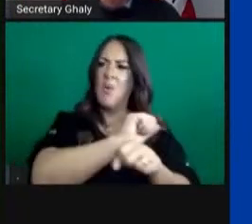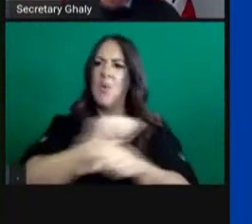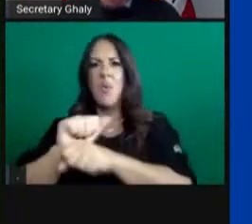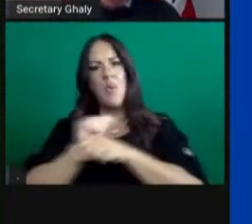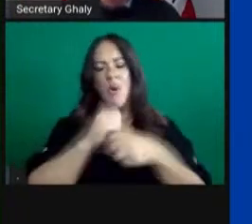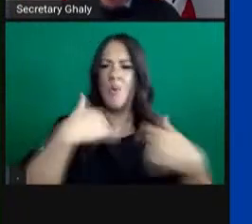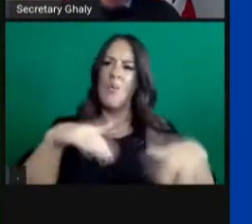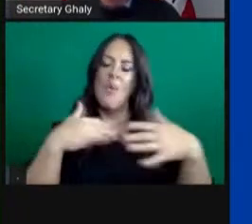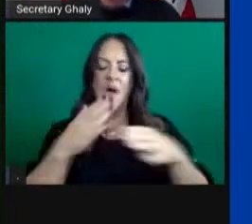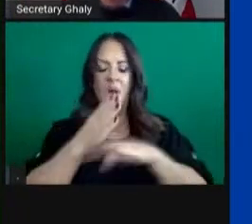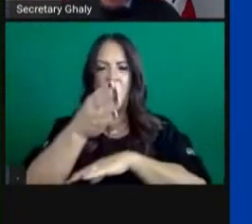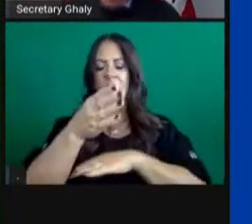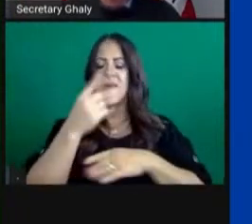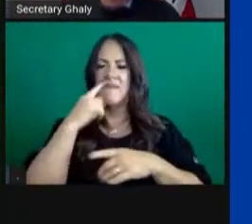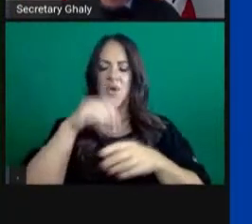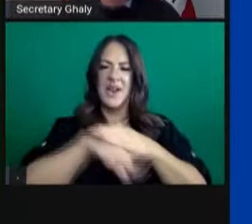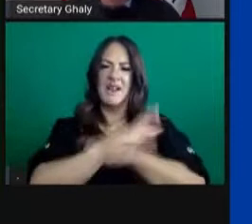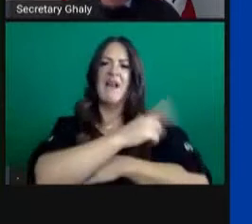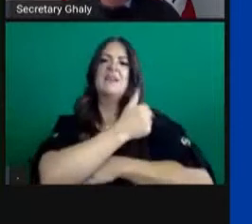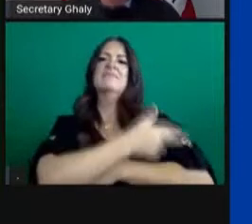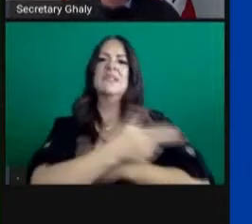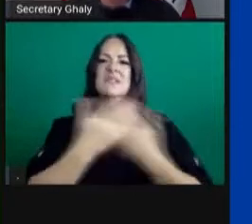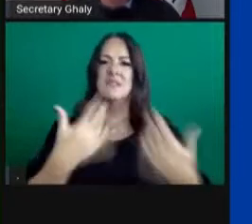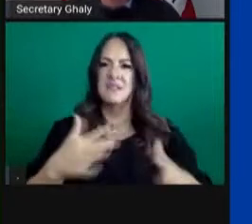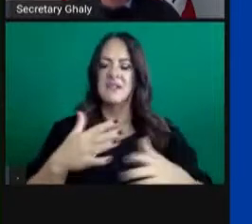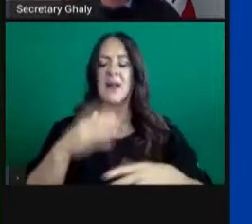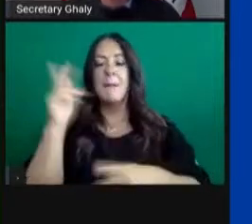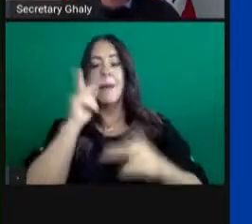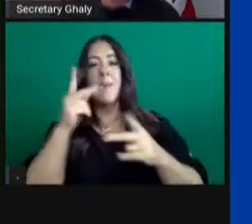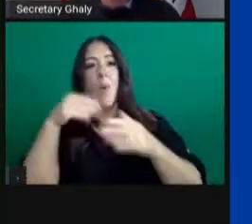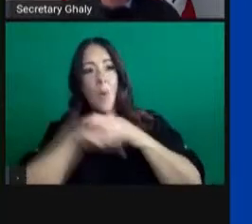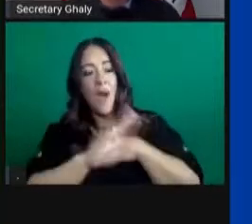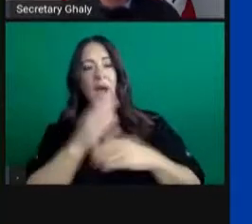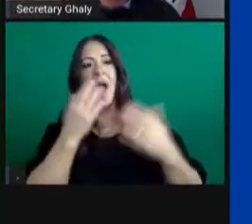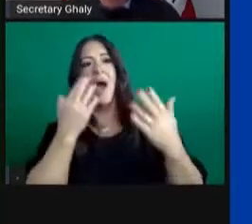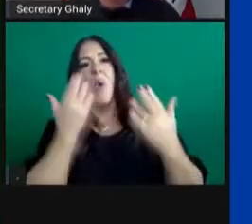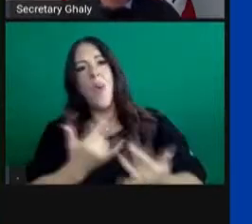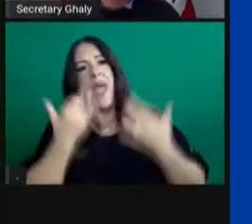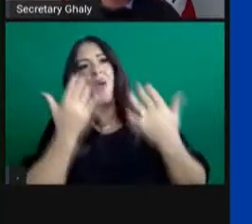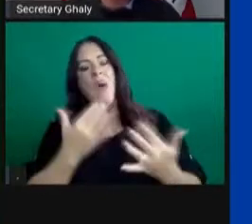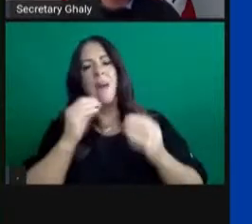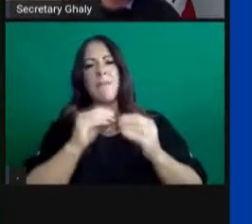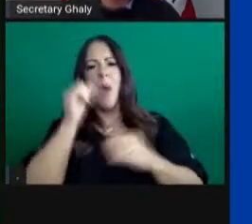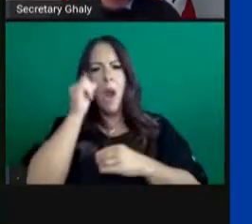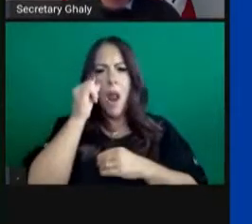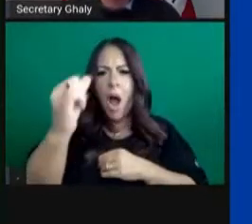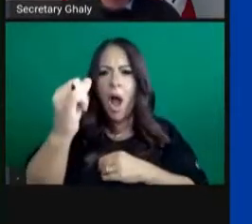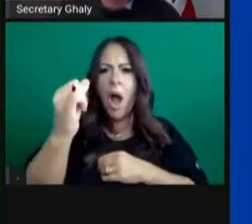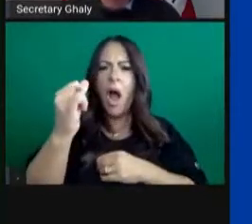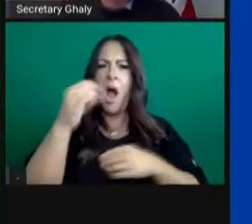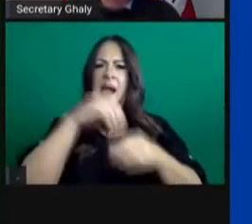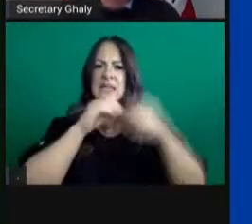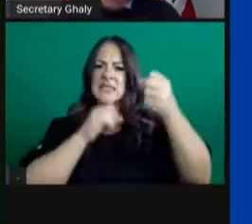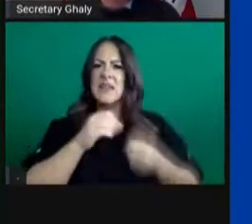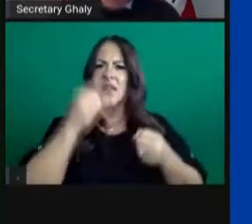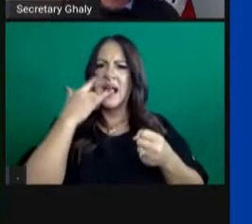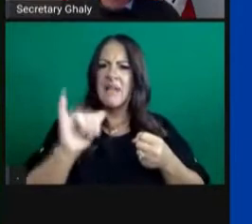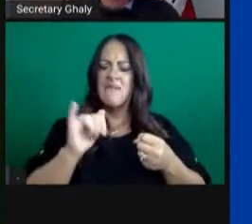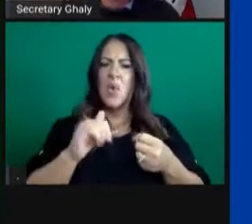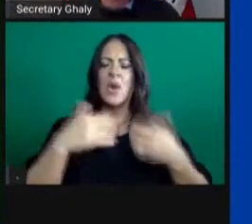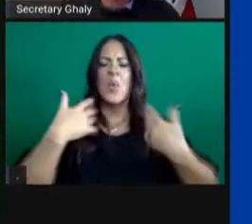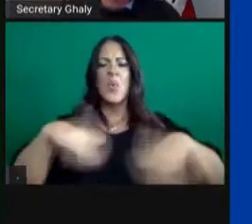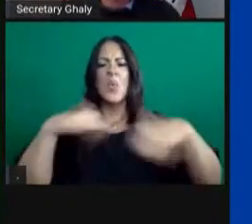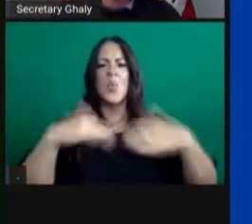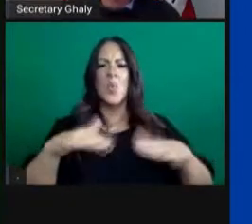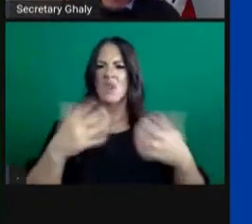normal, much longer than normal wait times in emergency departments, et cetera. I think very important, critical